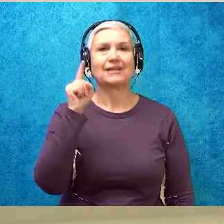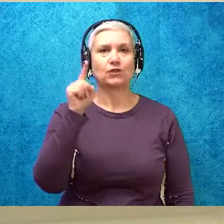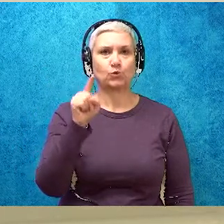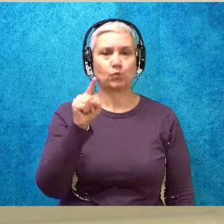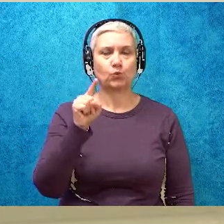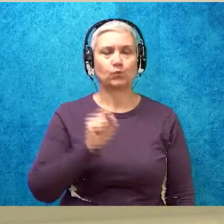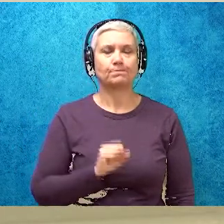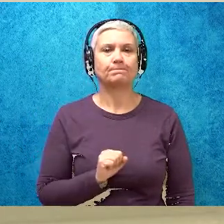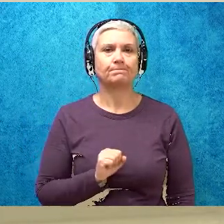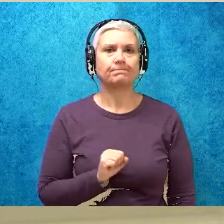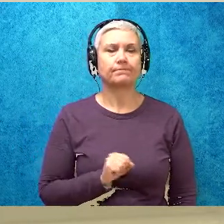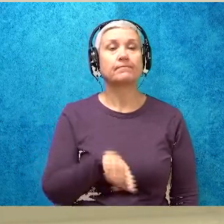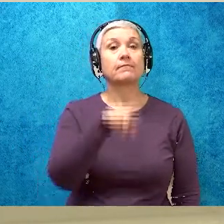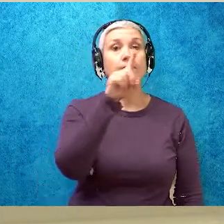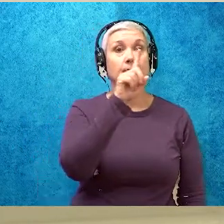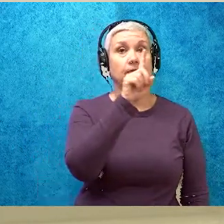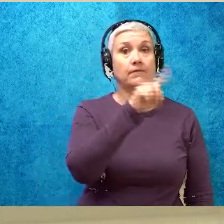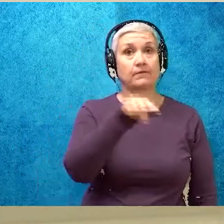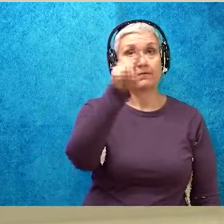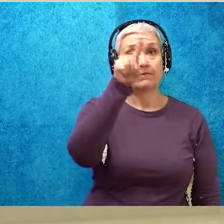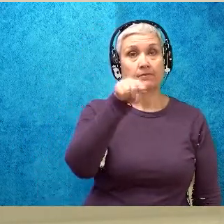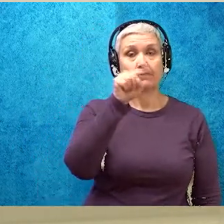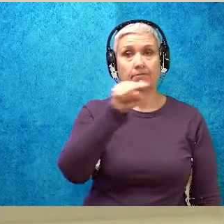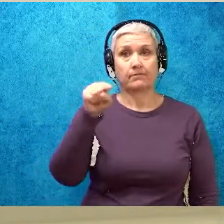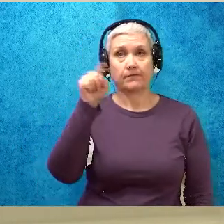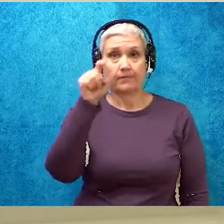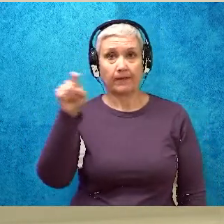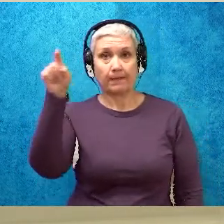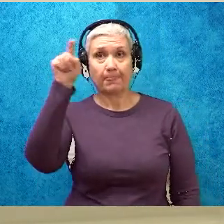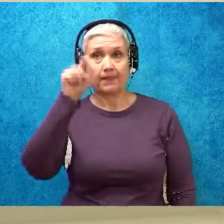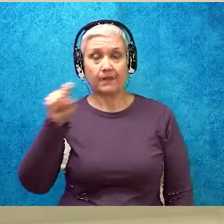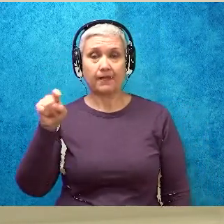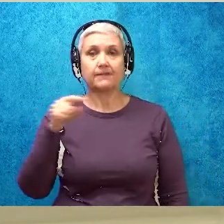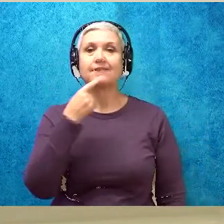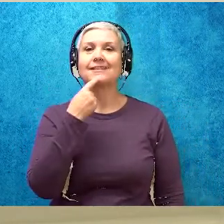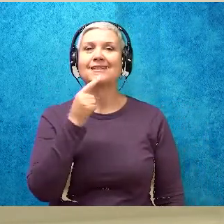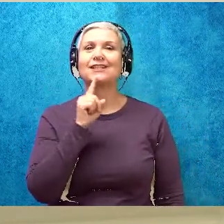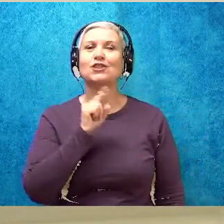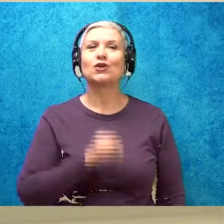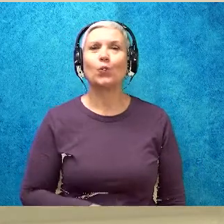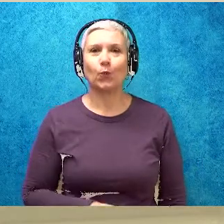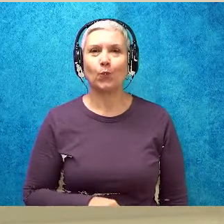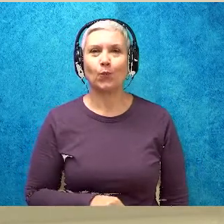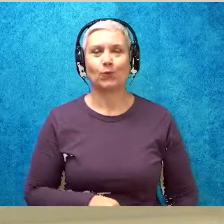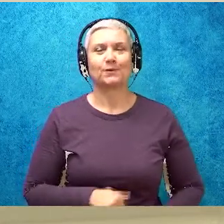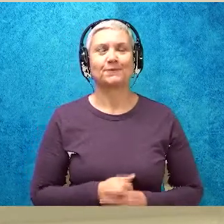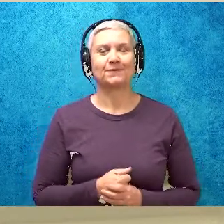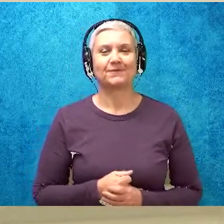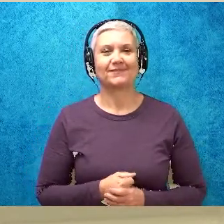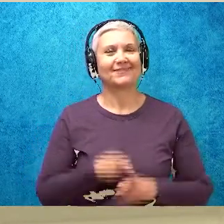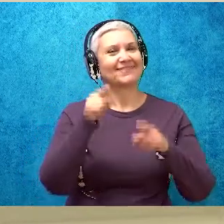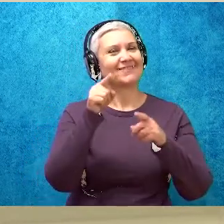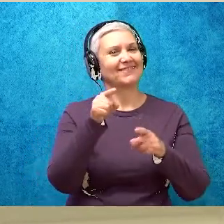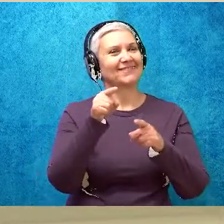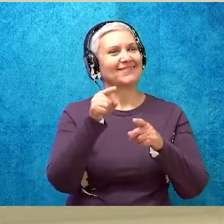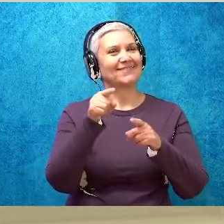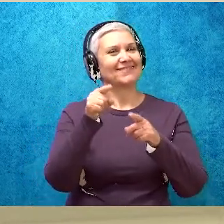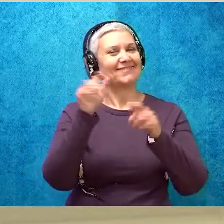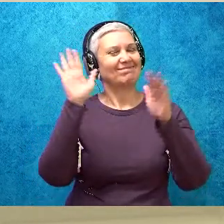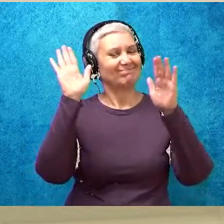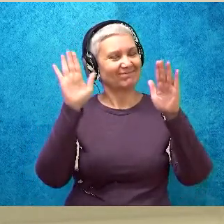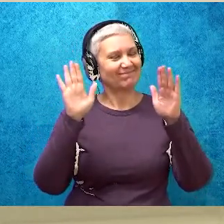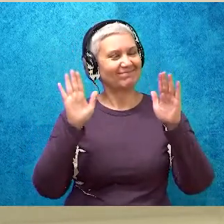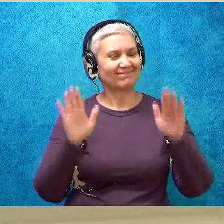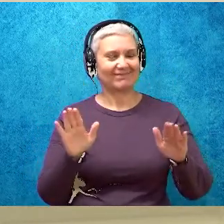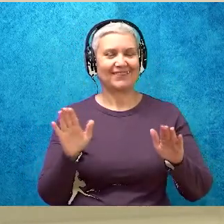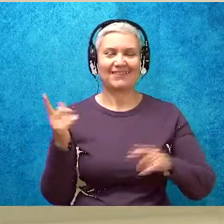One more time. U blank E says U. You guys are amazing